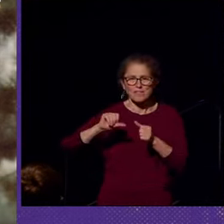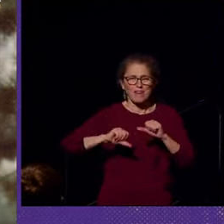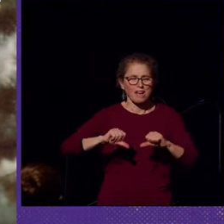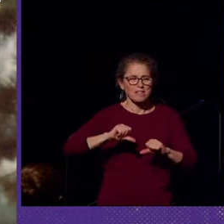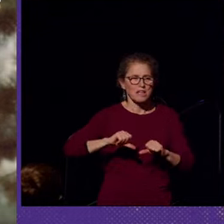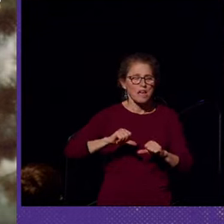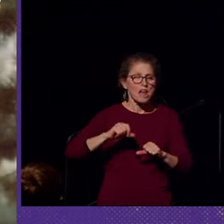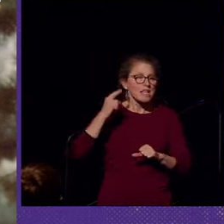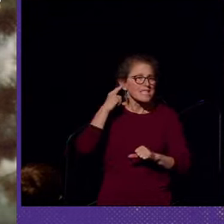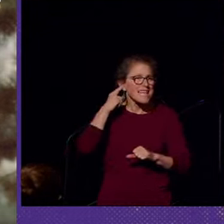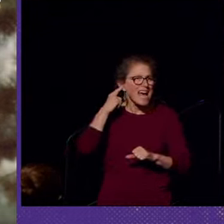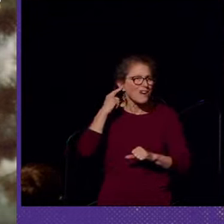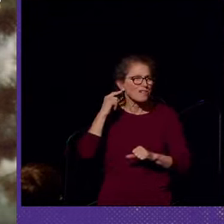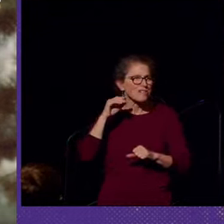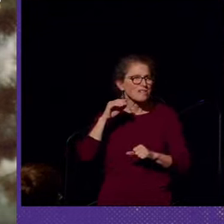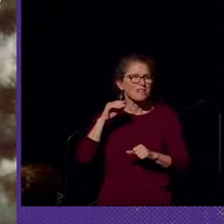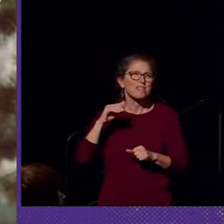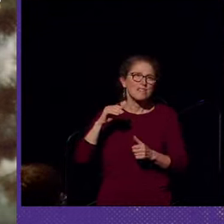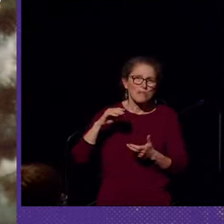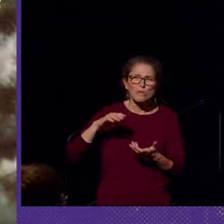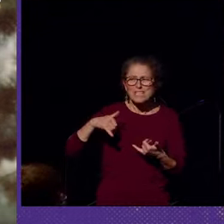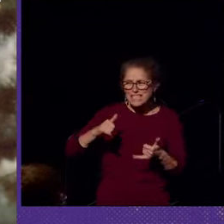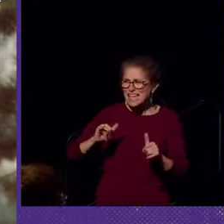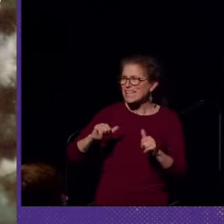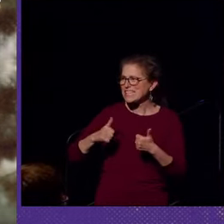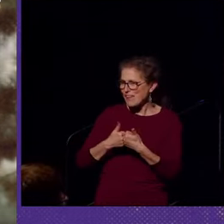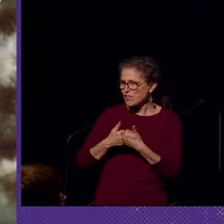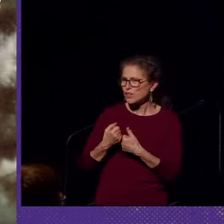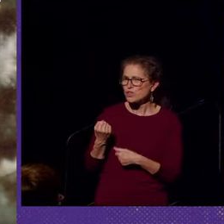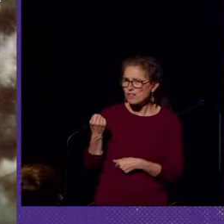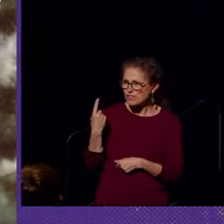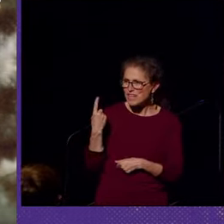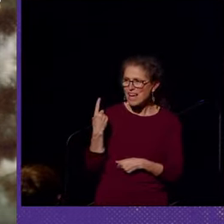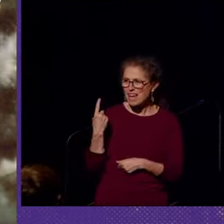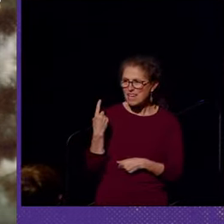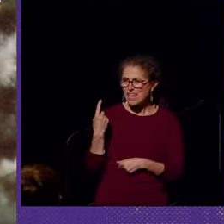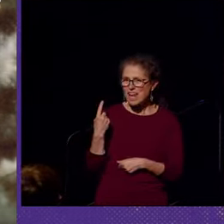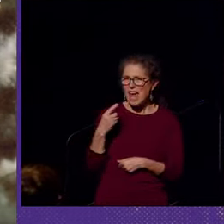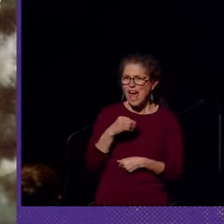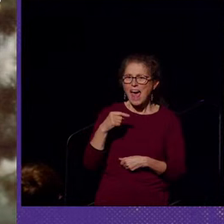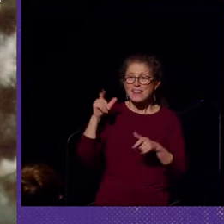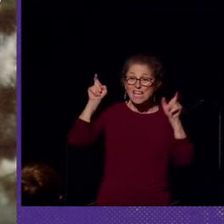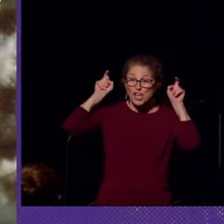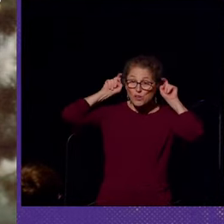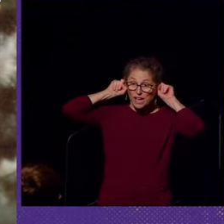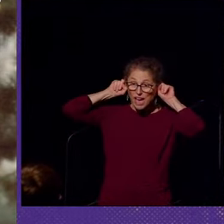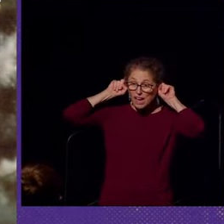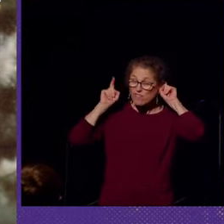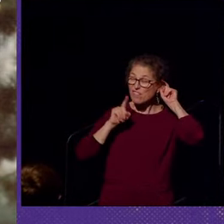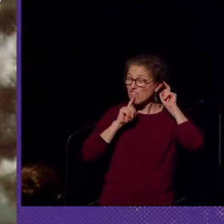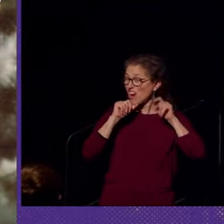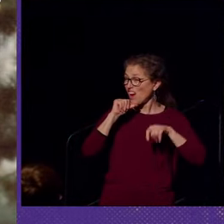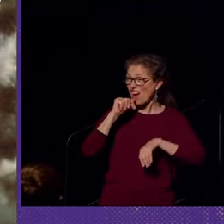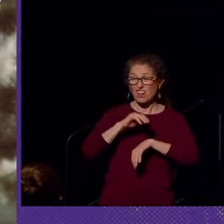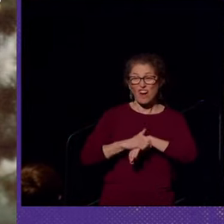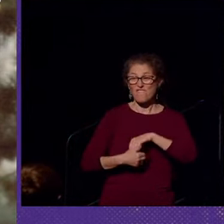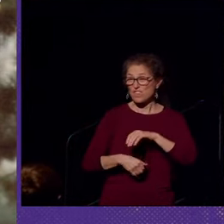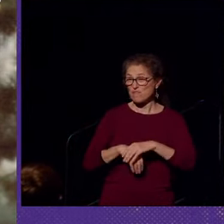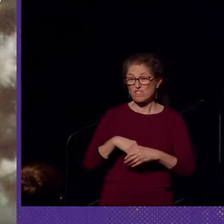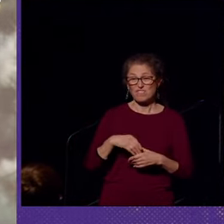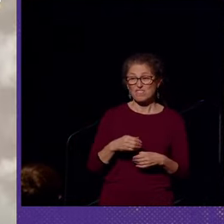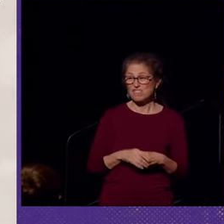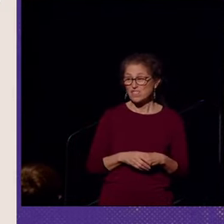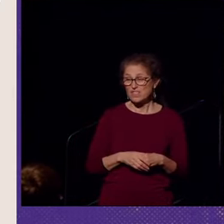The sounds, nevertheless, were still difficult to understand and the hearing aid was very uncomfortable to wear.